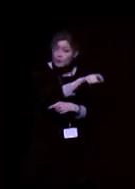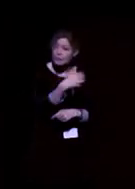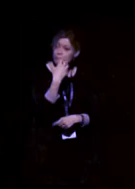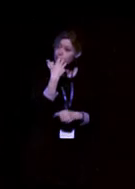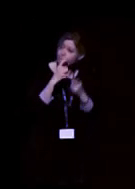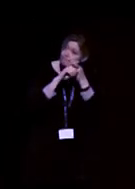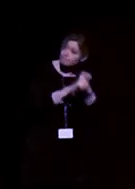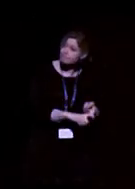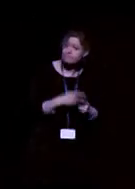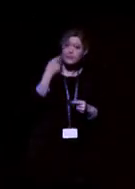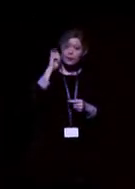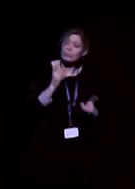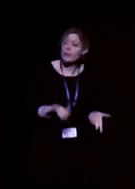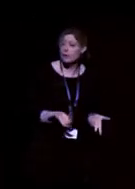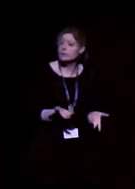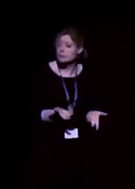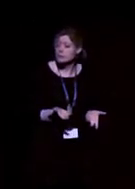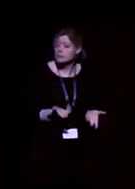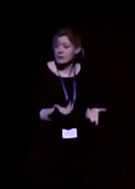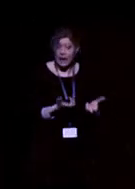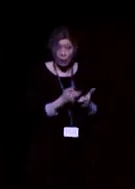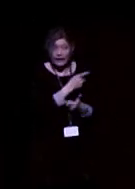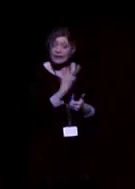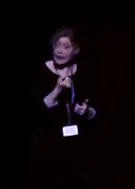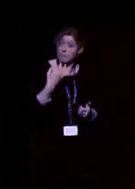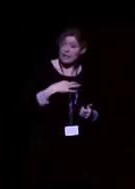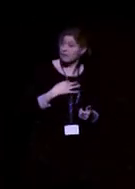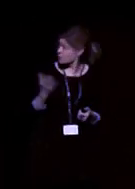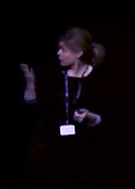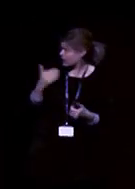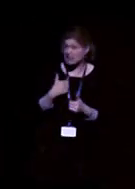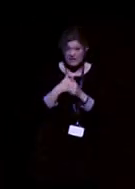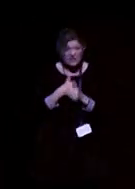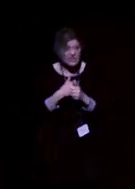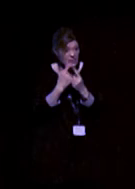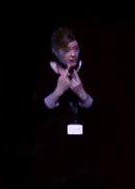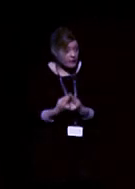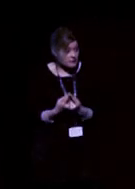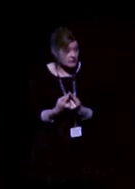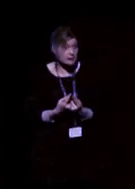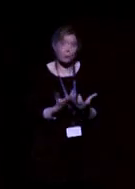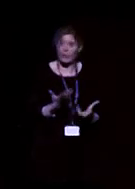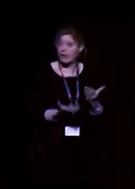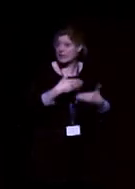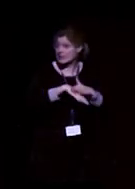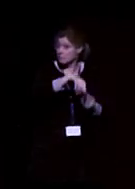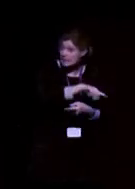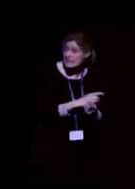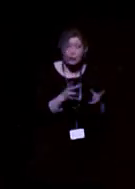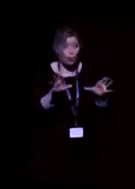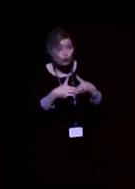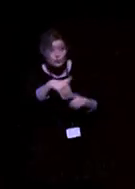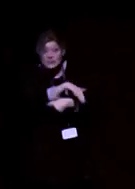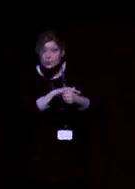users to be able to use these assistive listening devices in meetings, in group situations, to help them get the most